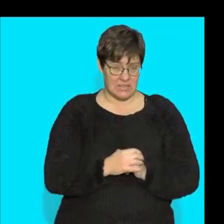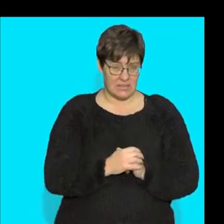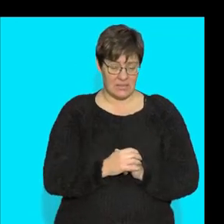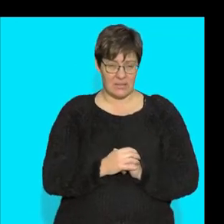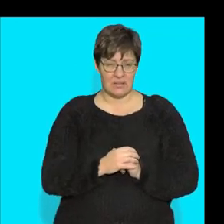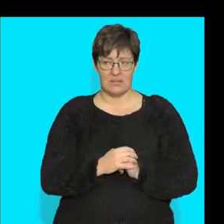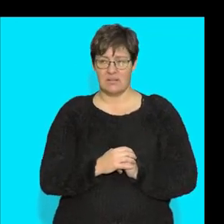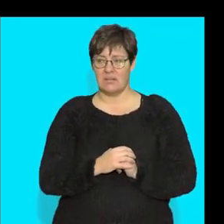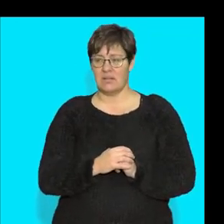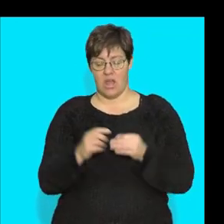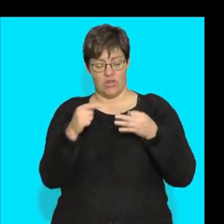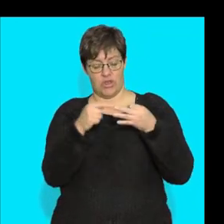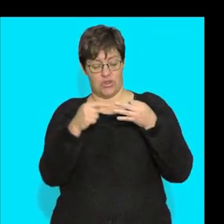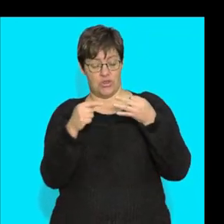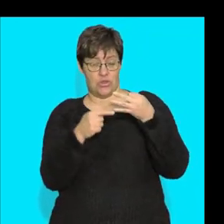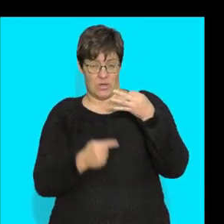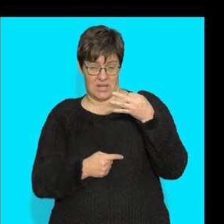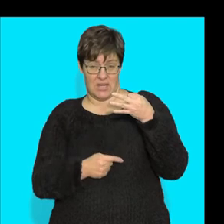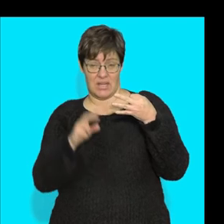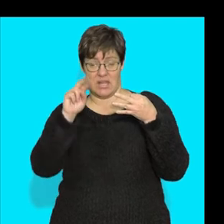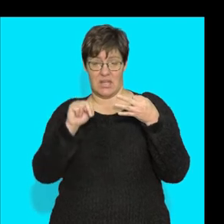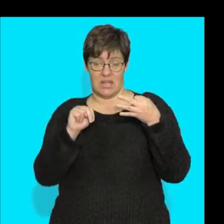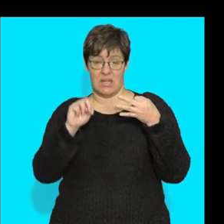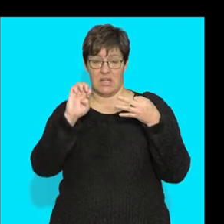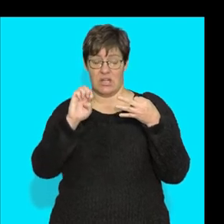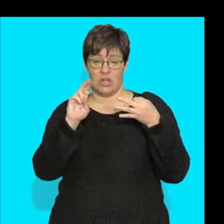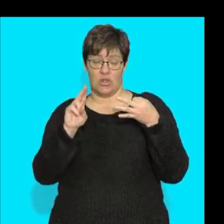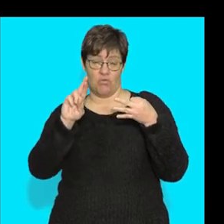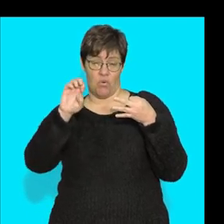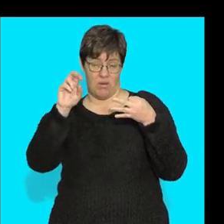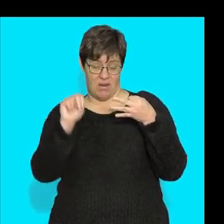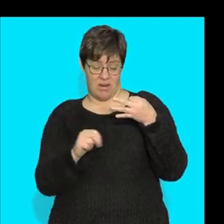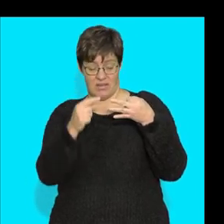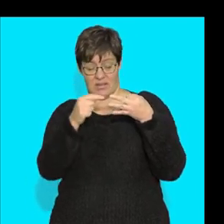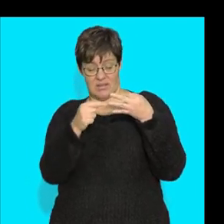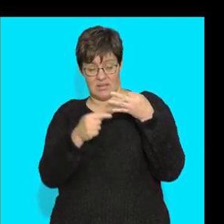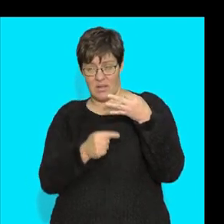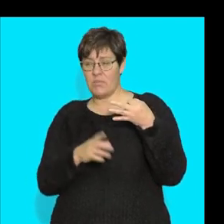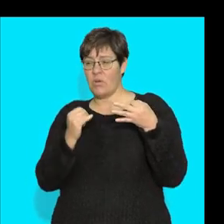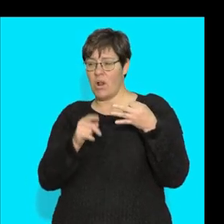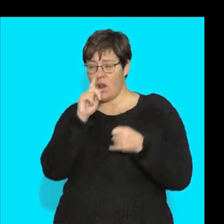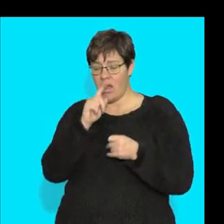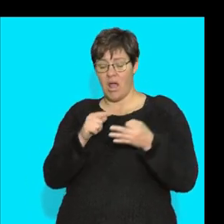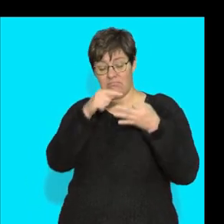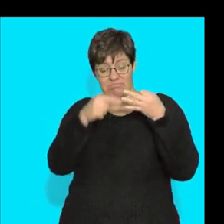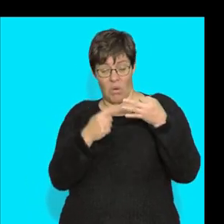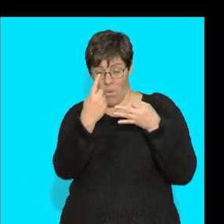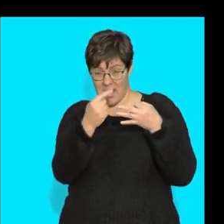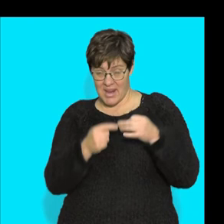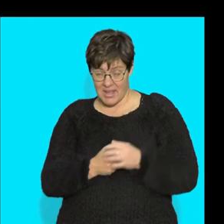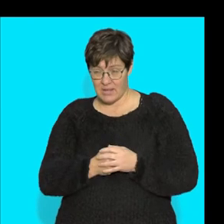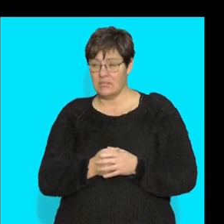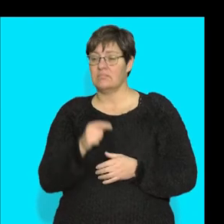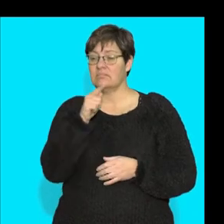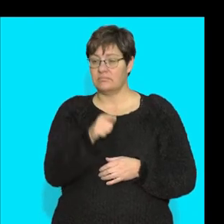three types of neurons, but what we're looking at here is one of the neurons we say